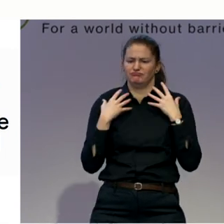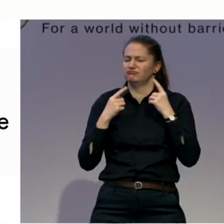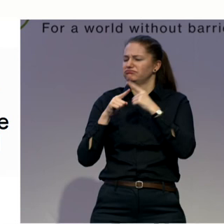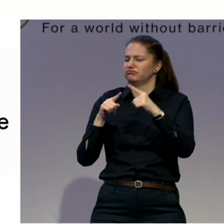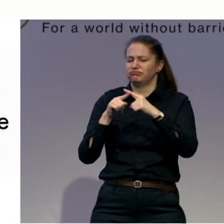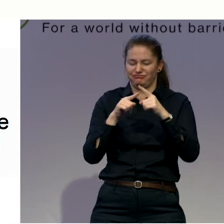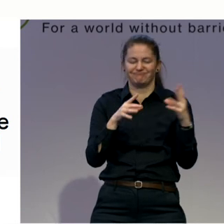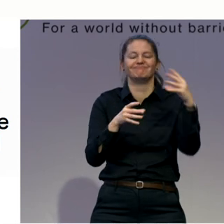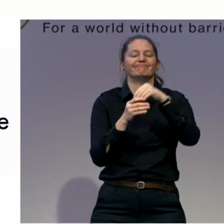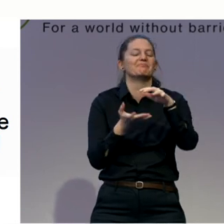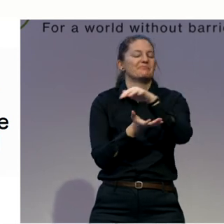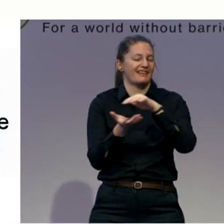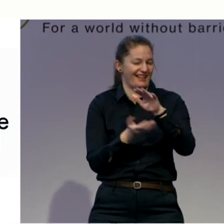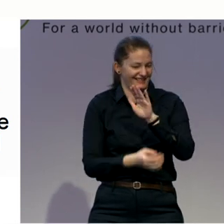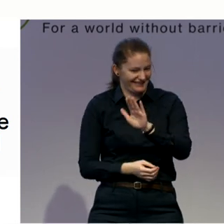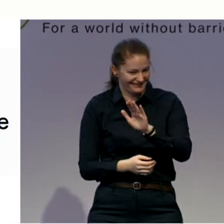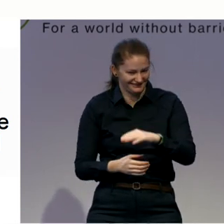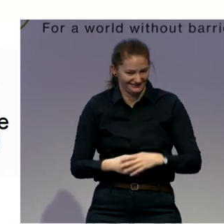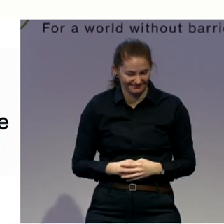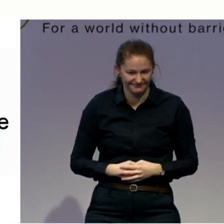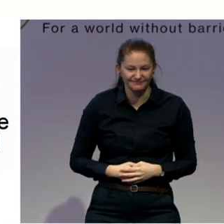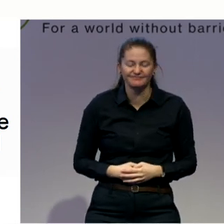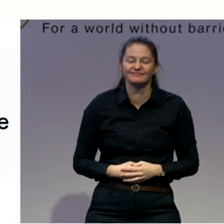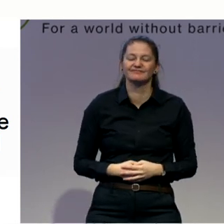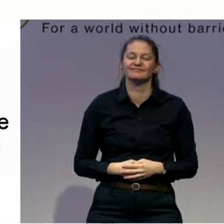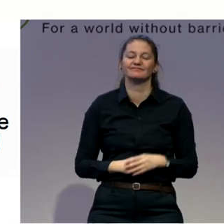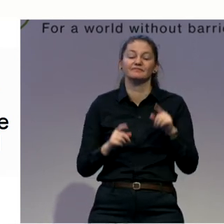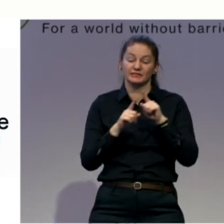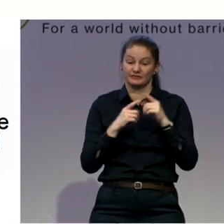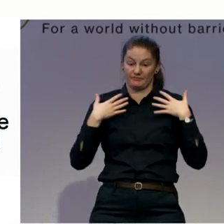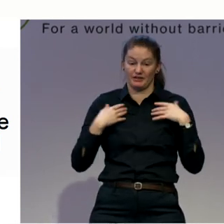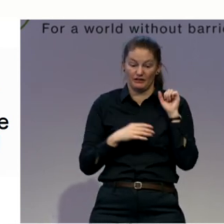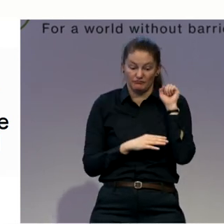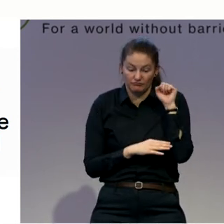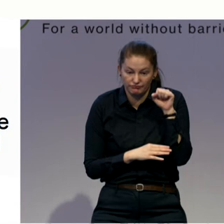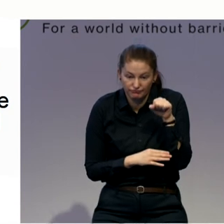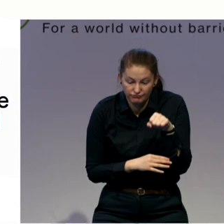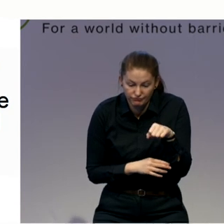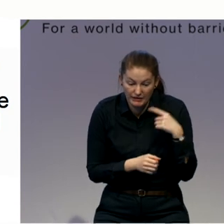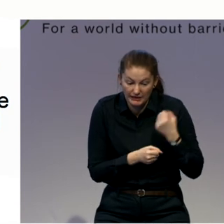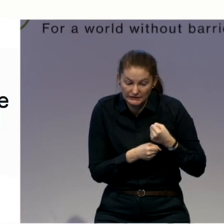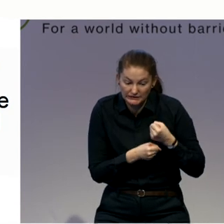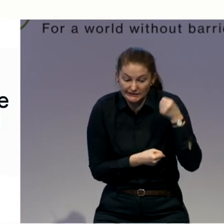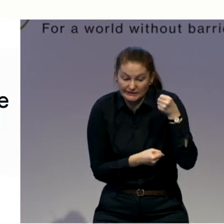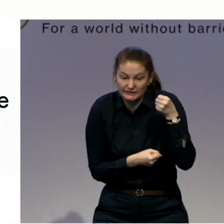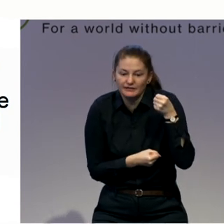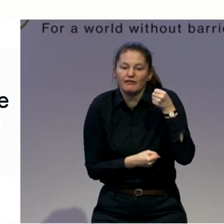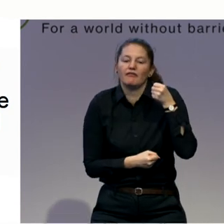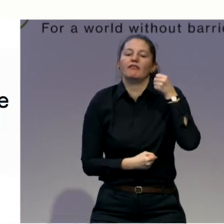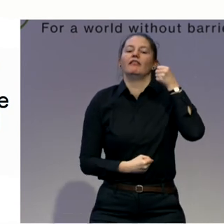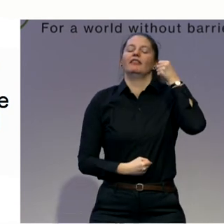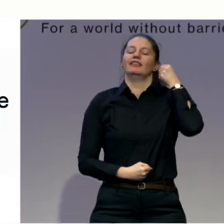and down. Extension, it's moving back and opening your chest. The next